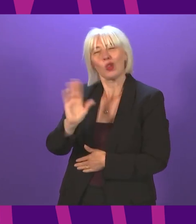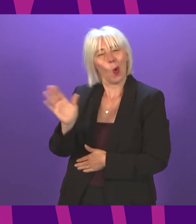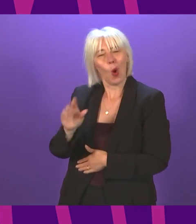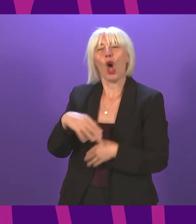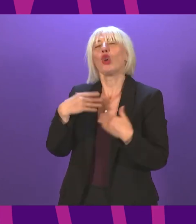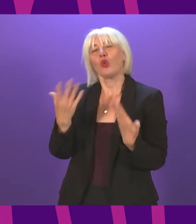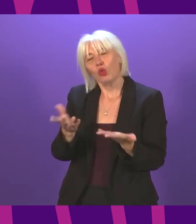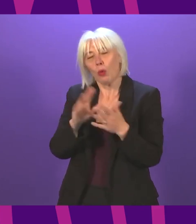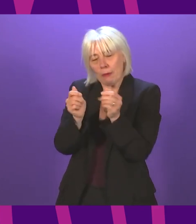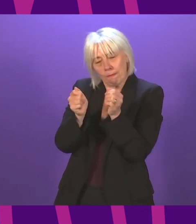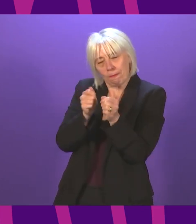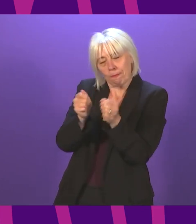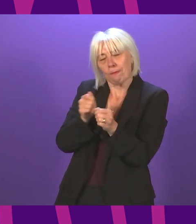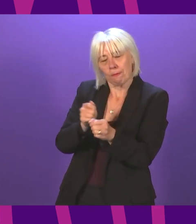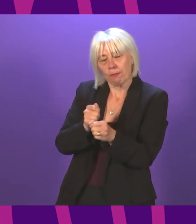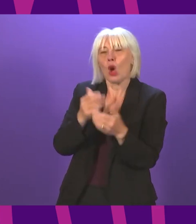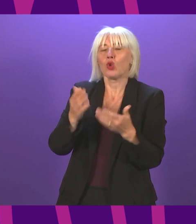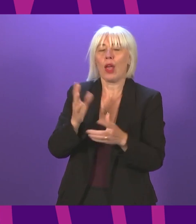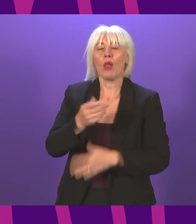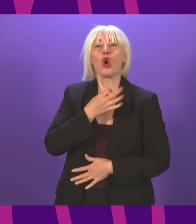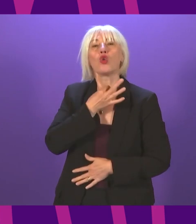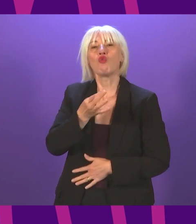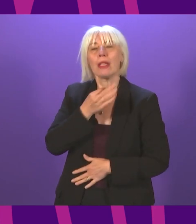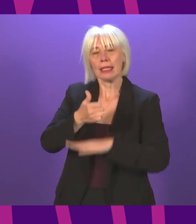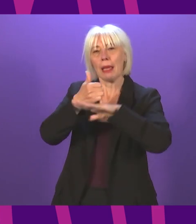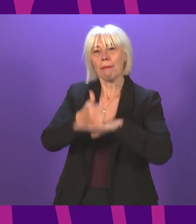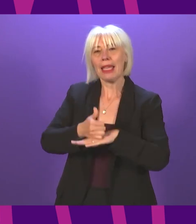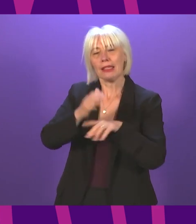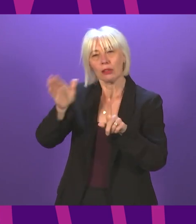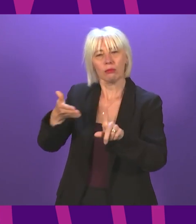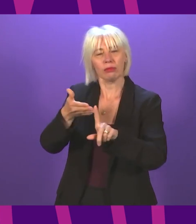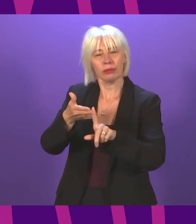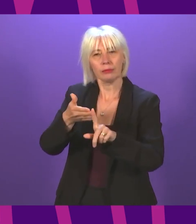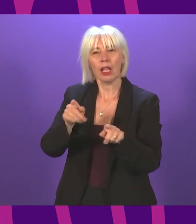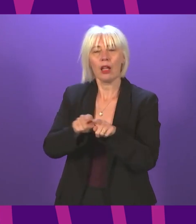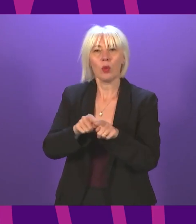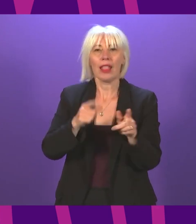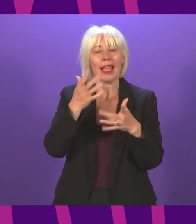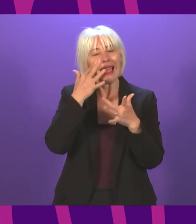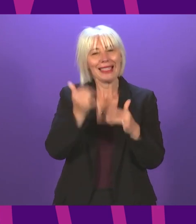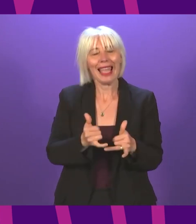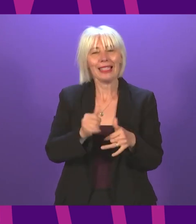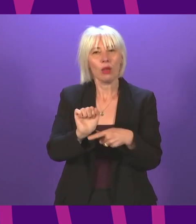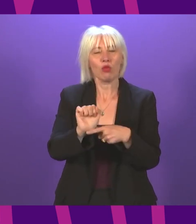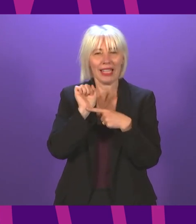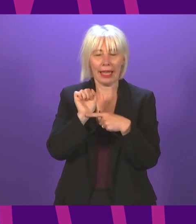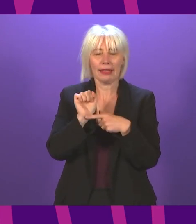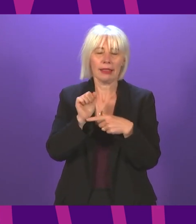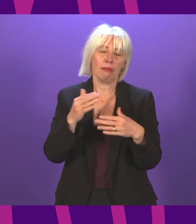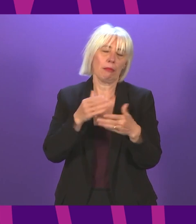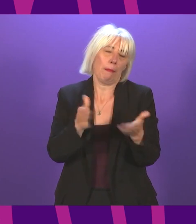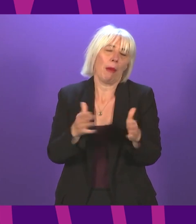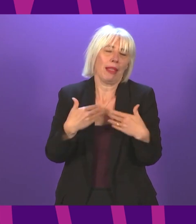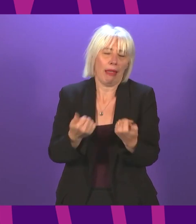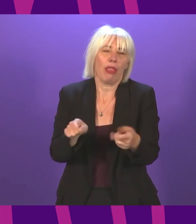COVID. So there is now a risk-based approach being taken to that led by tests and protecting public health teams and public